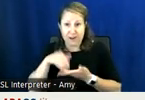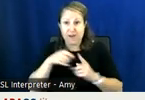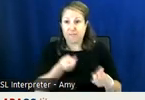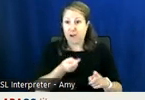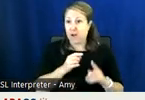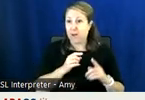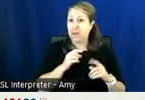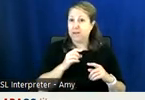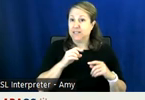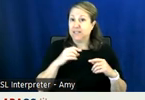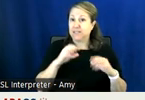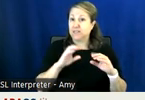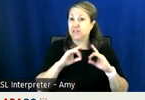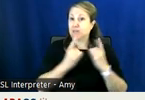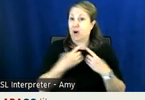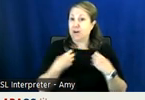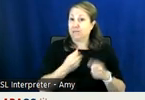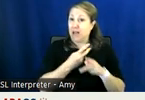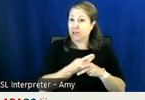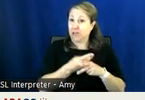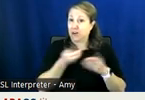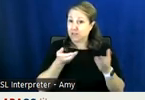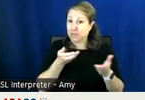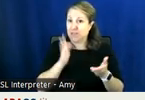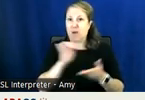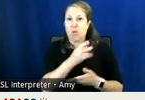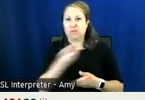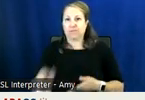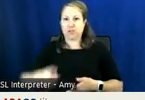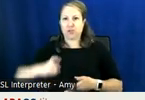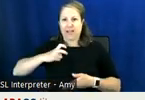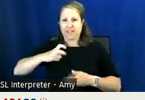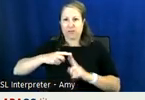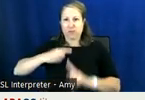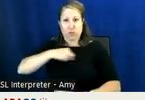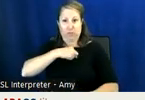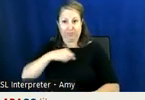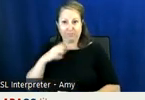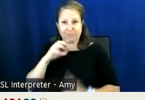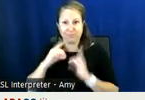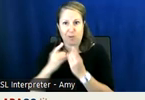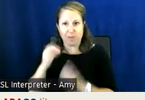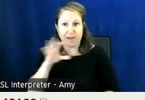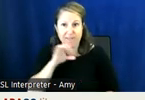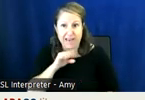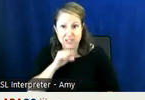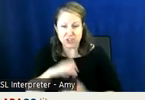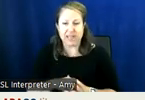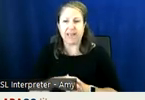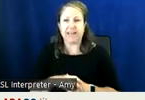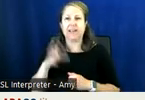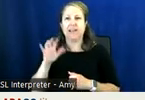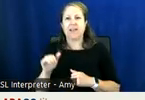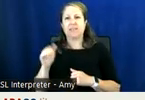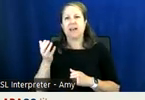to the california department of aging that represents um an addition to cda's budget uh fifteen point